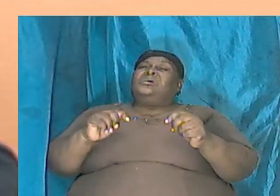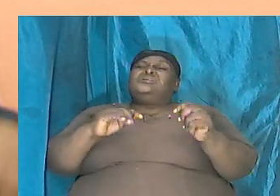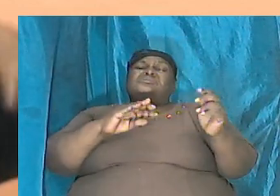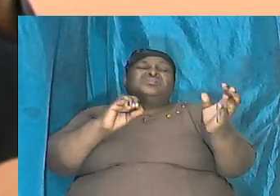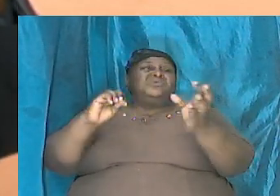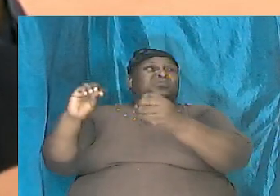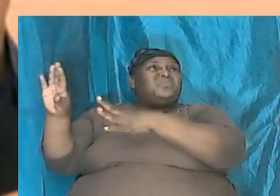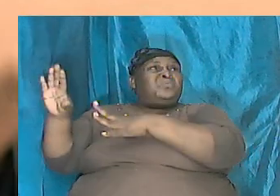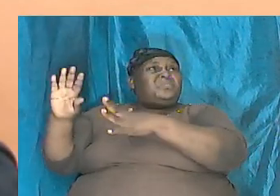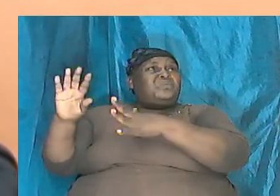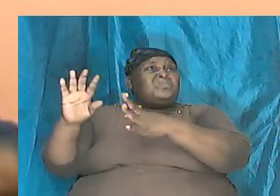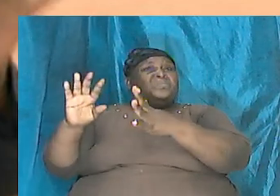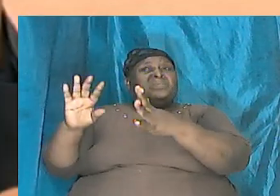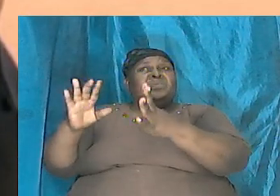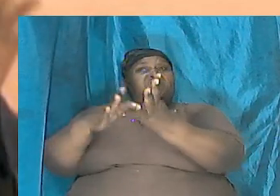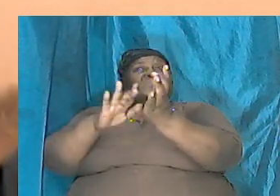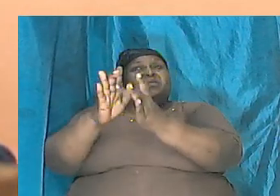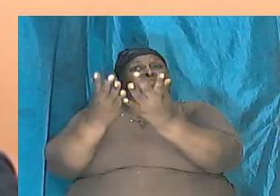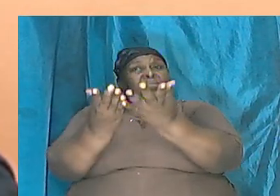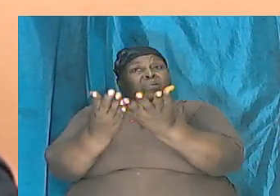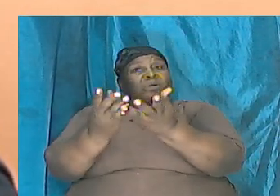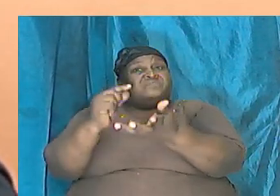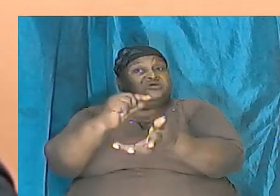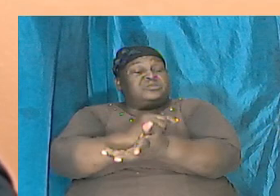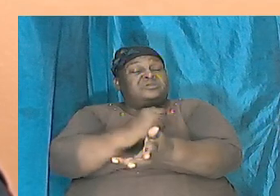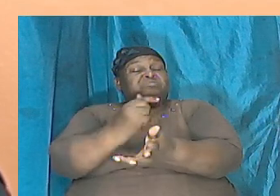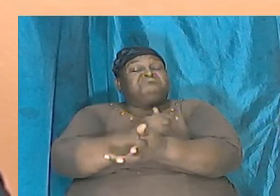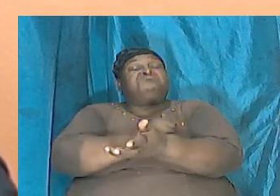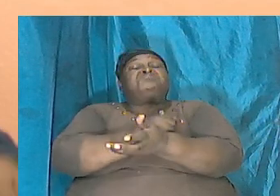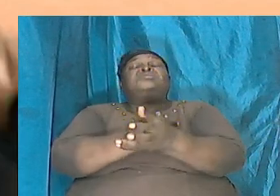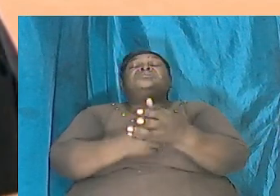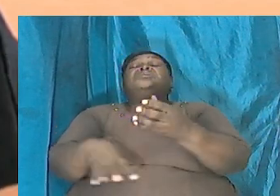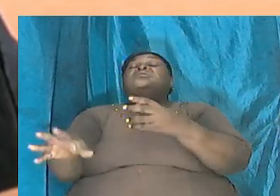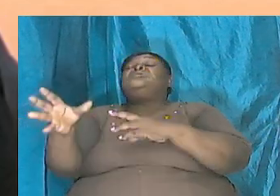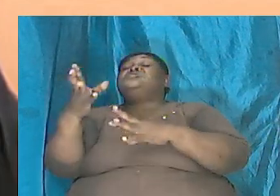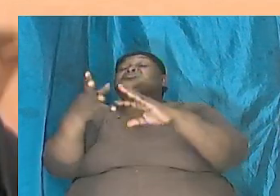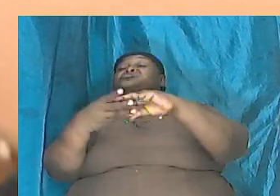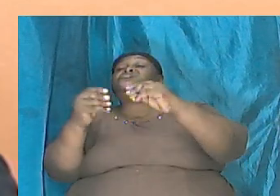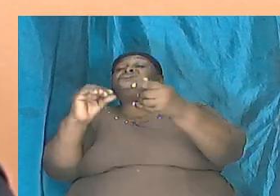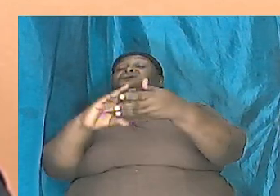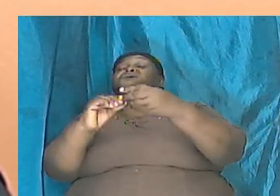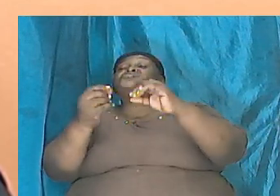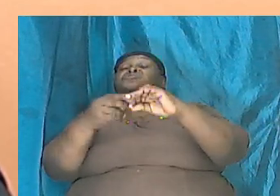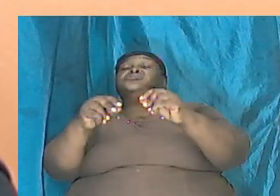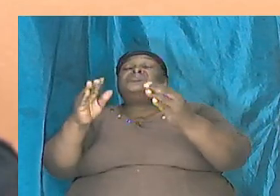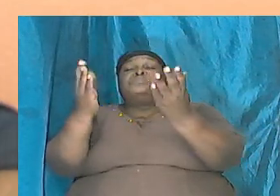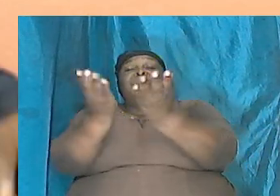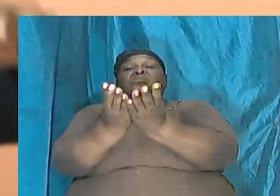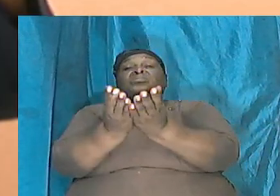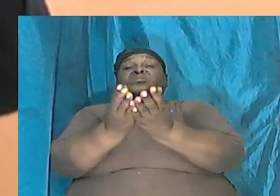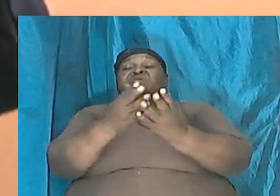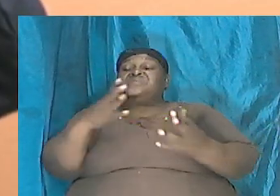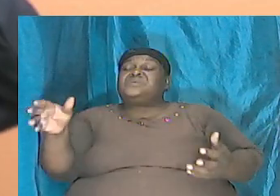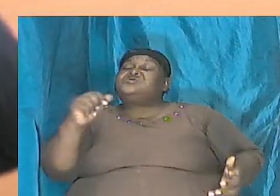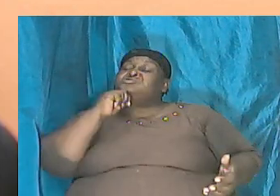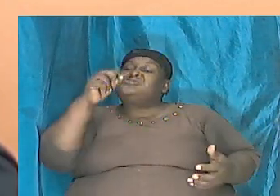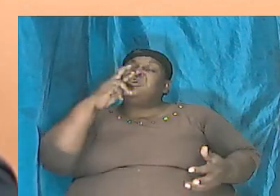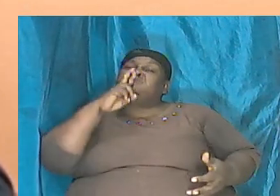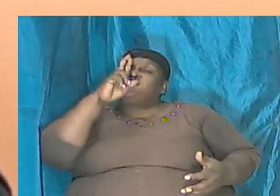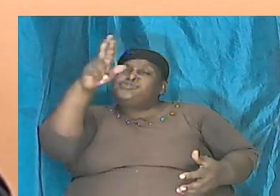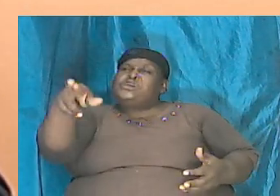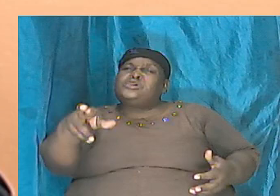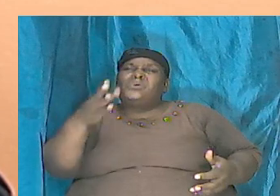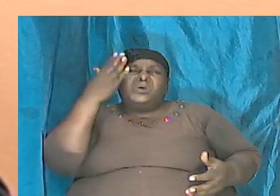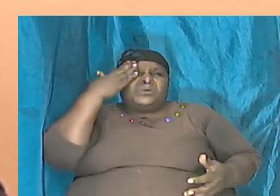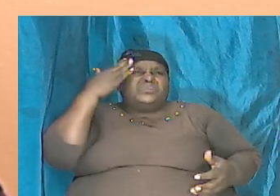they try to say Genesis is a story book the things are not real they don't even know